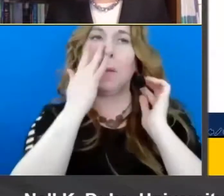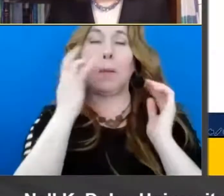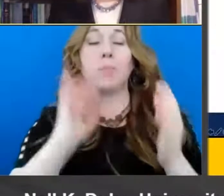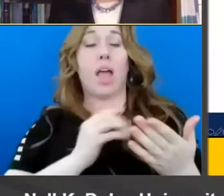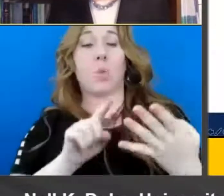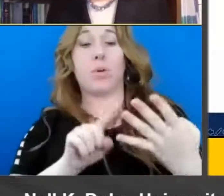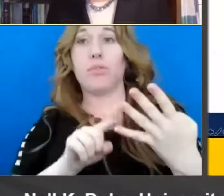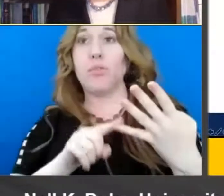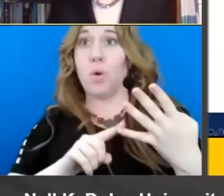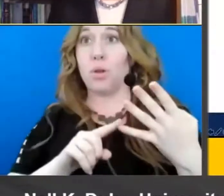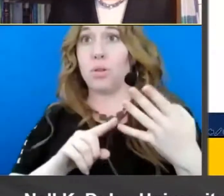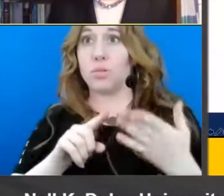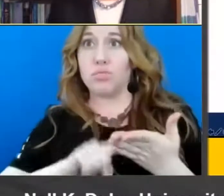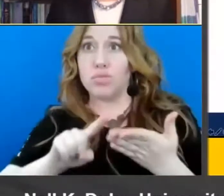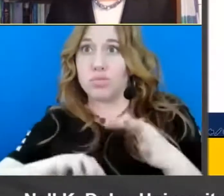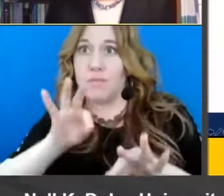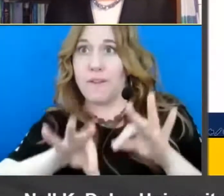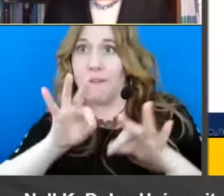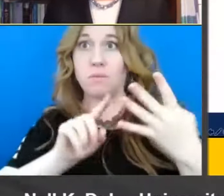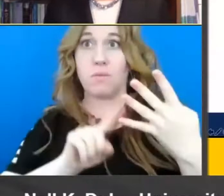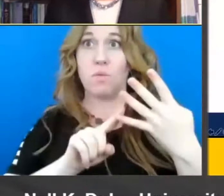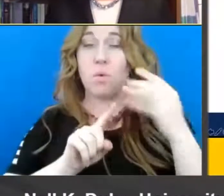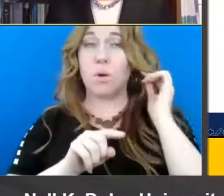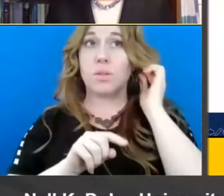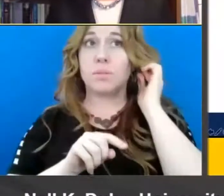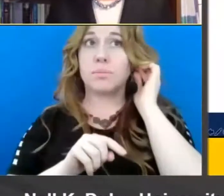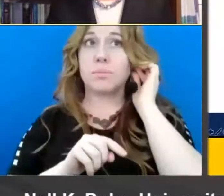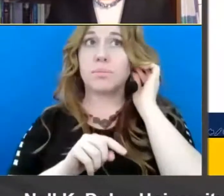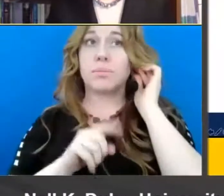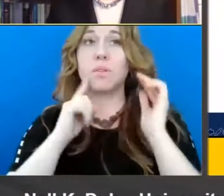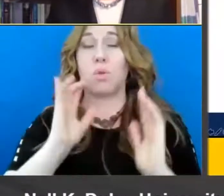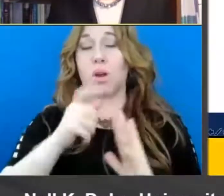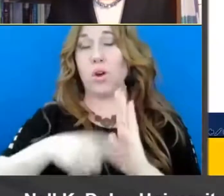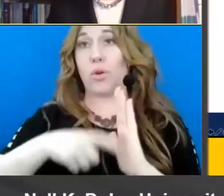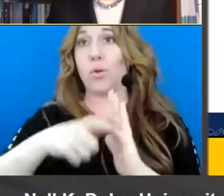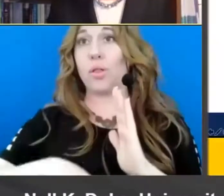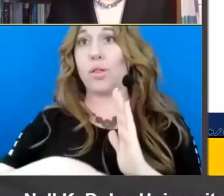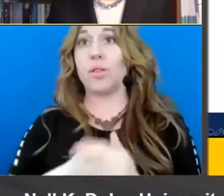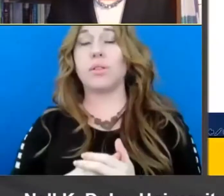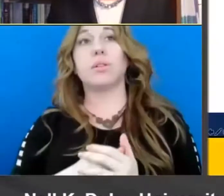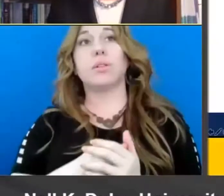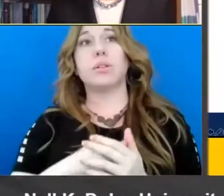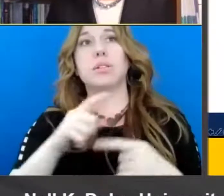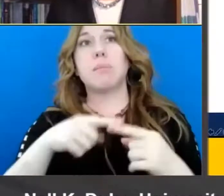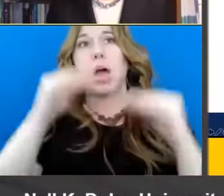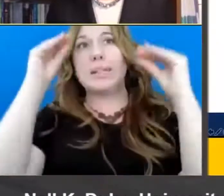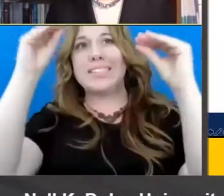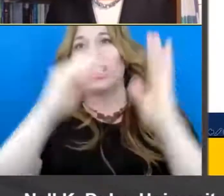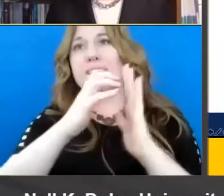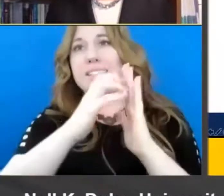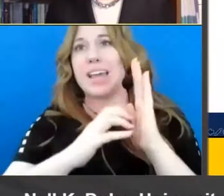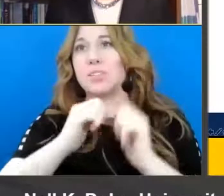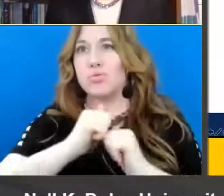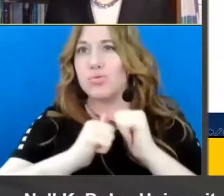finding that we talk about in our um work in in the article is um the value of teaching text structures and features